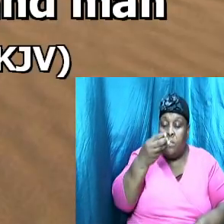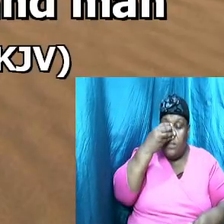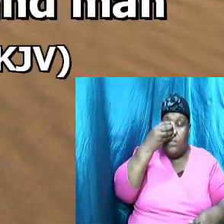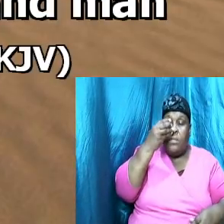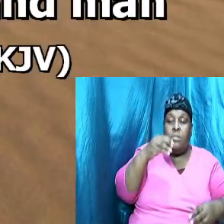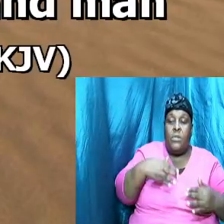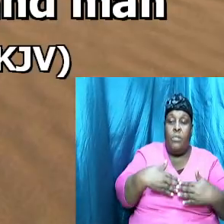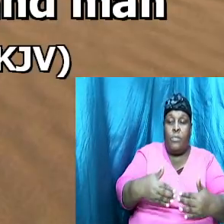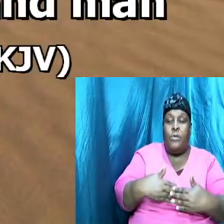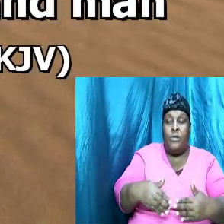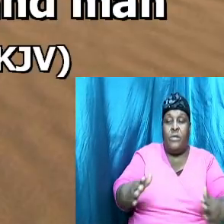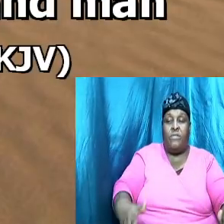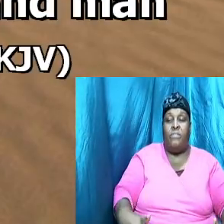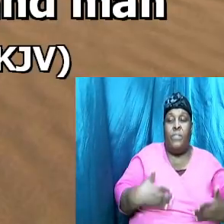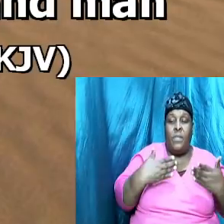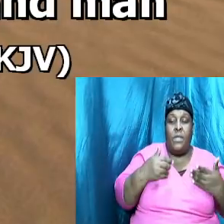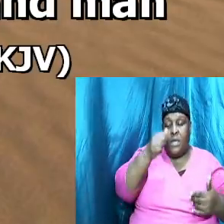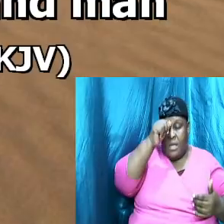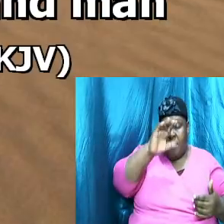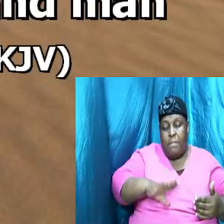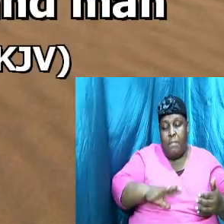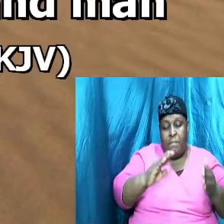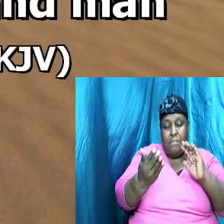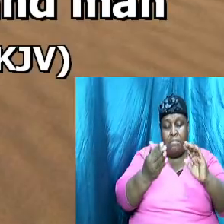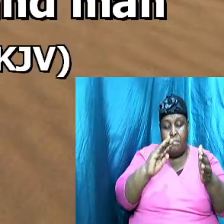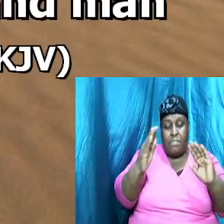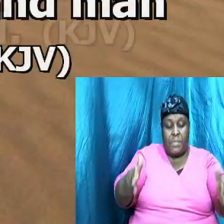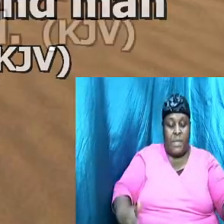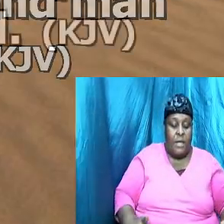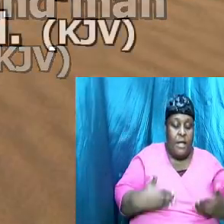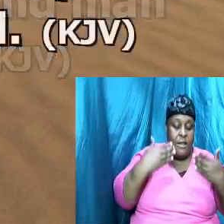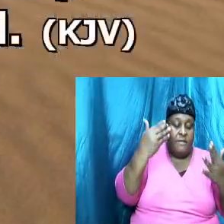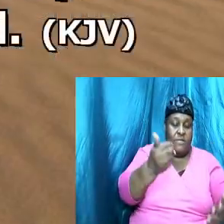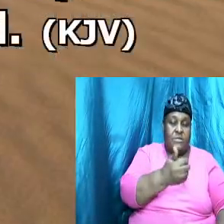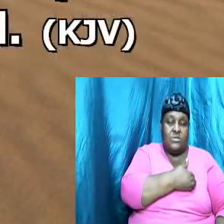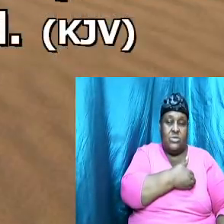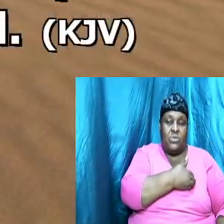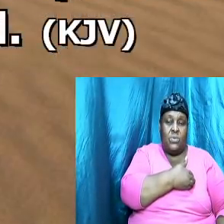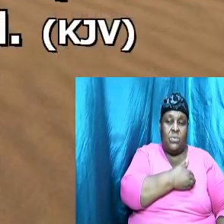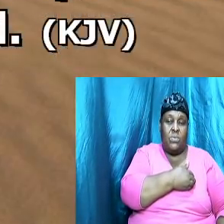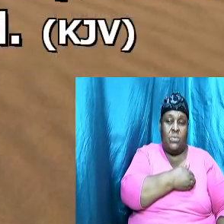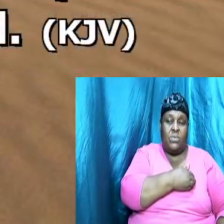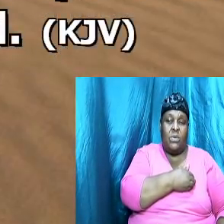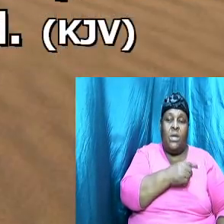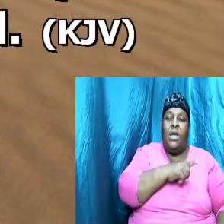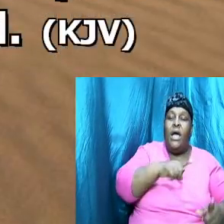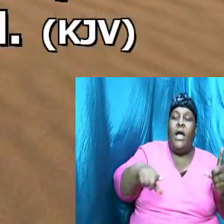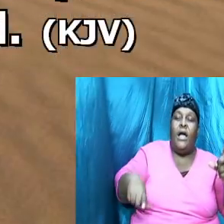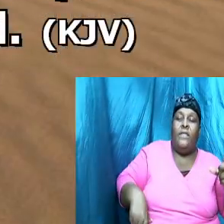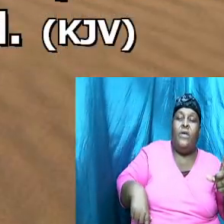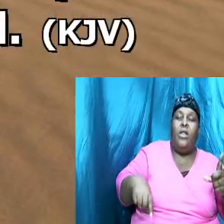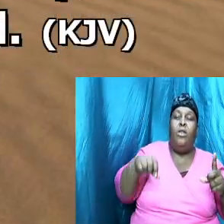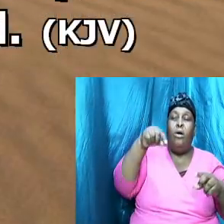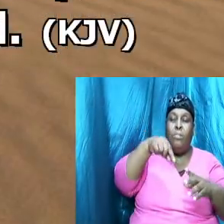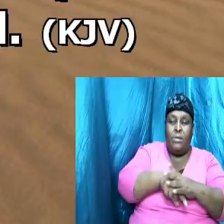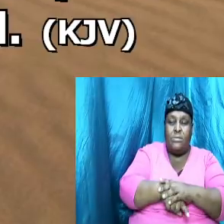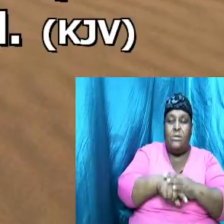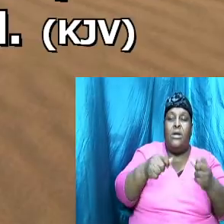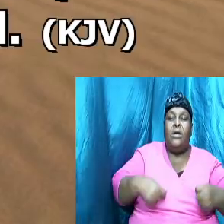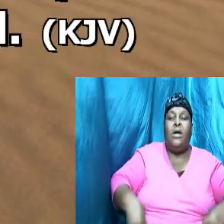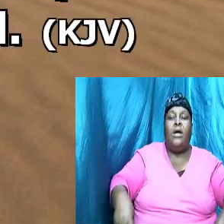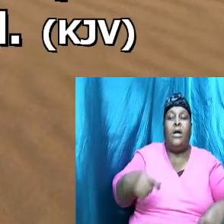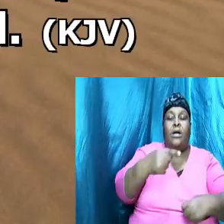life and man became a living soul verse 8 and the Lord planted a garden